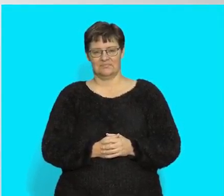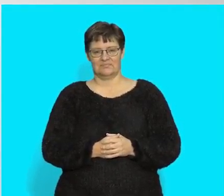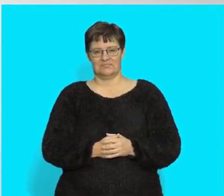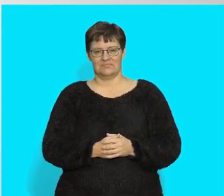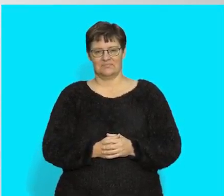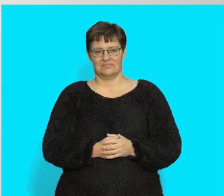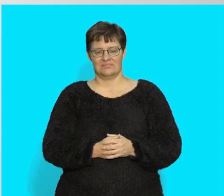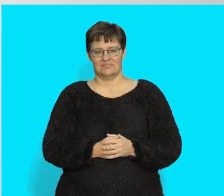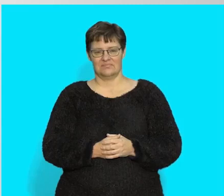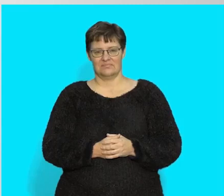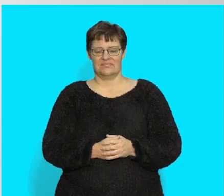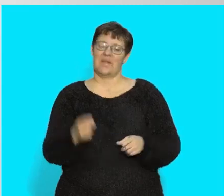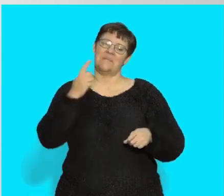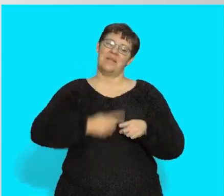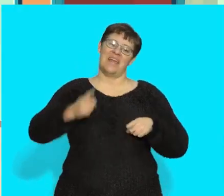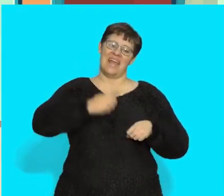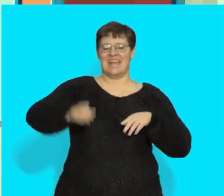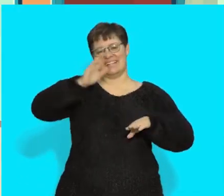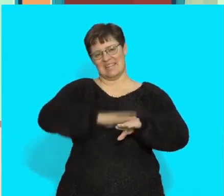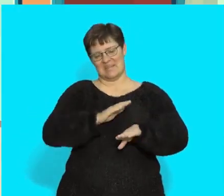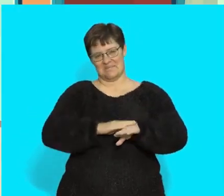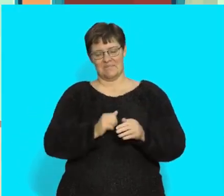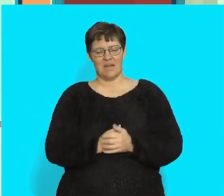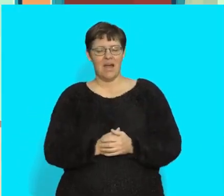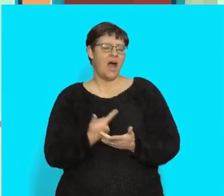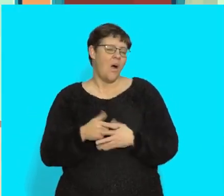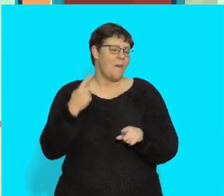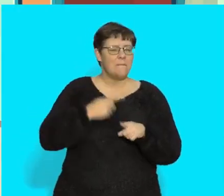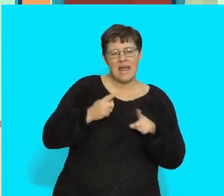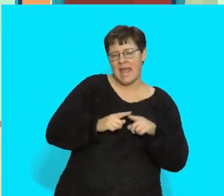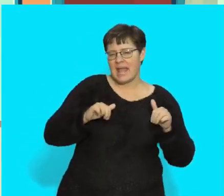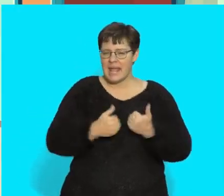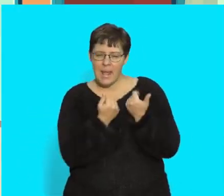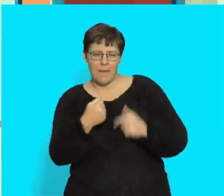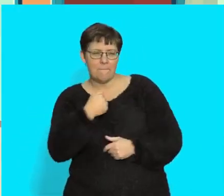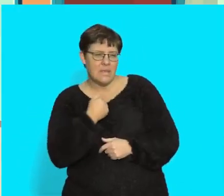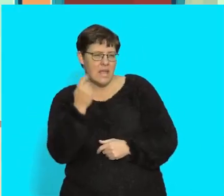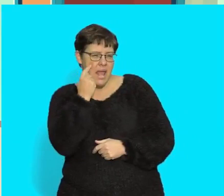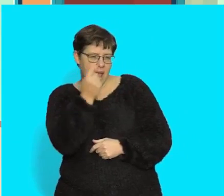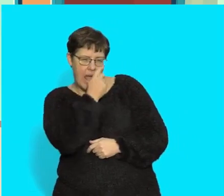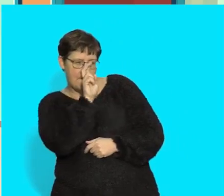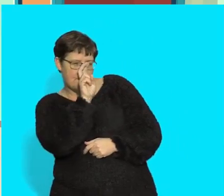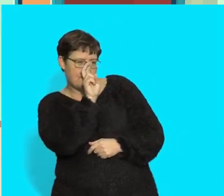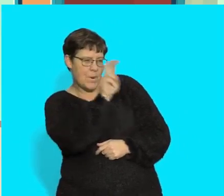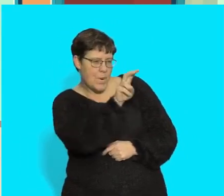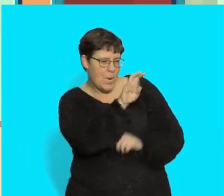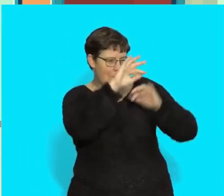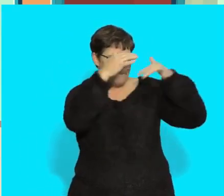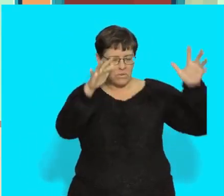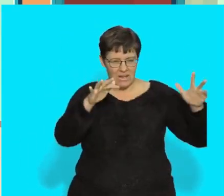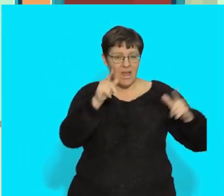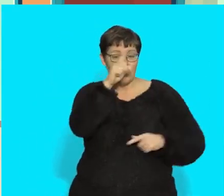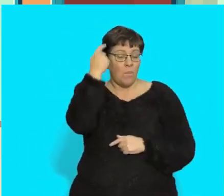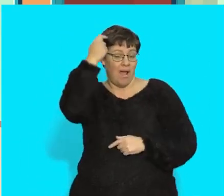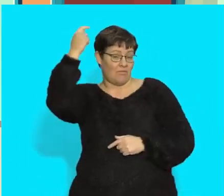Play time. Let's play I Spy on the Mountain. It's a guessing game. I